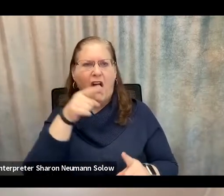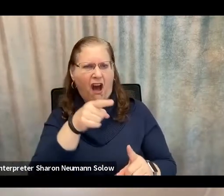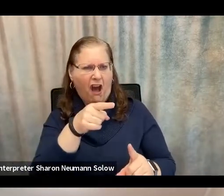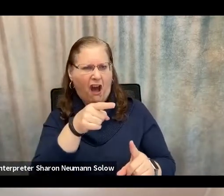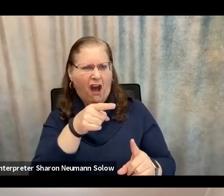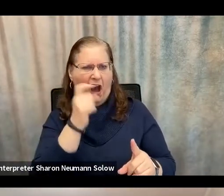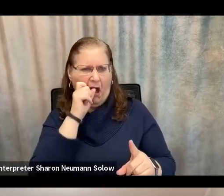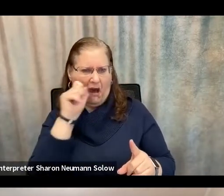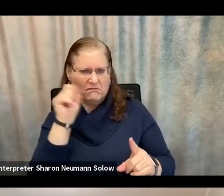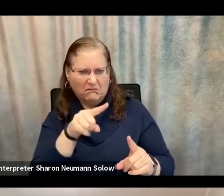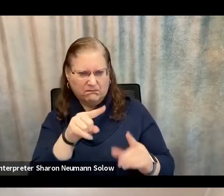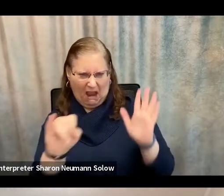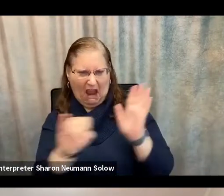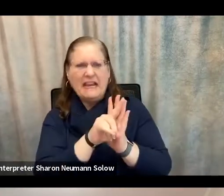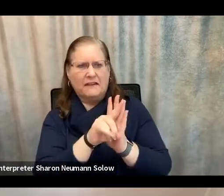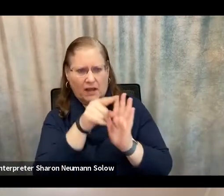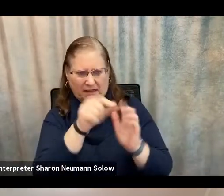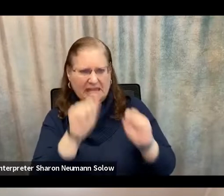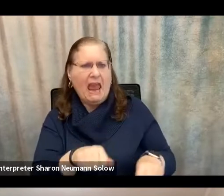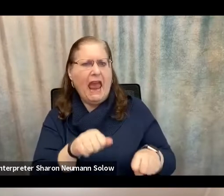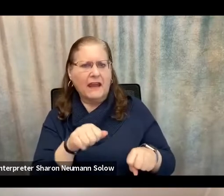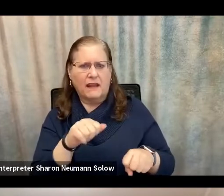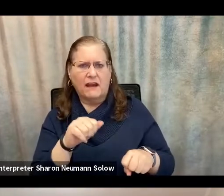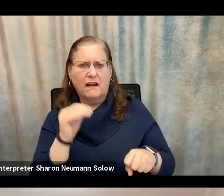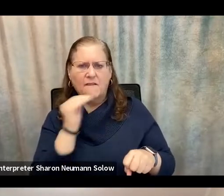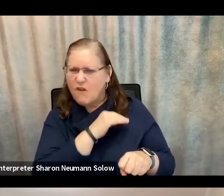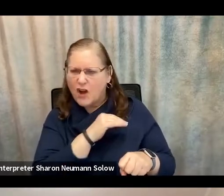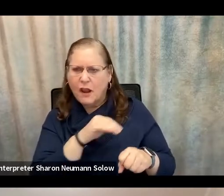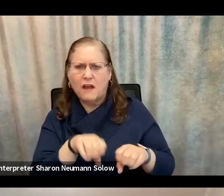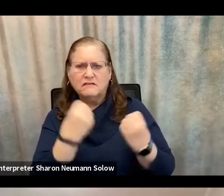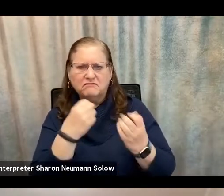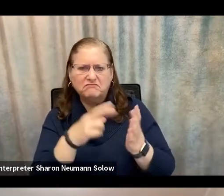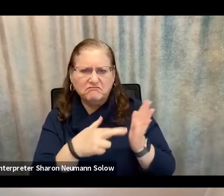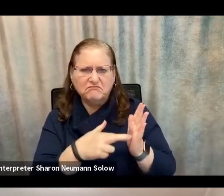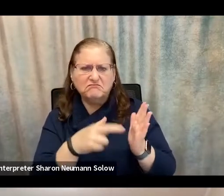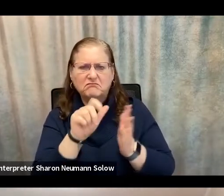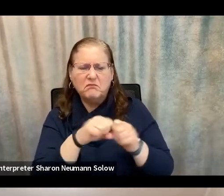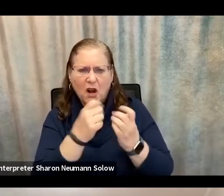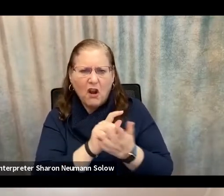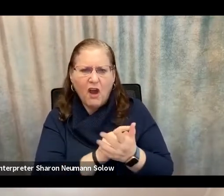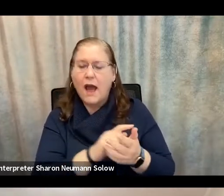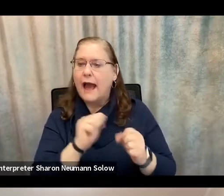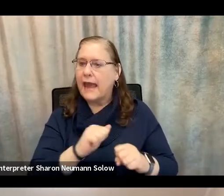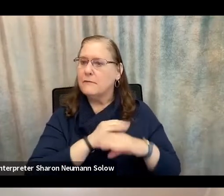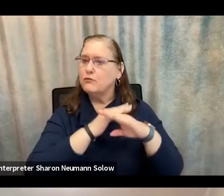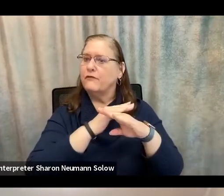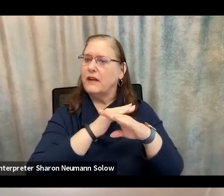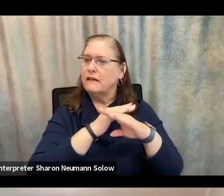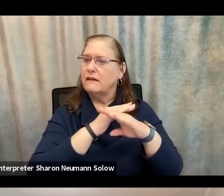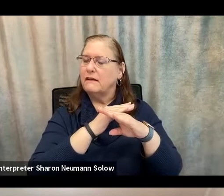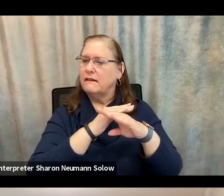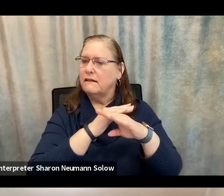be fraudulent and stop fraudulent practices from happening or stop